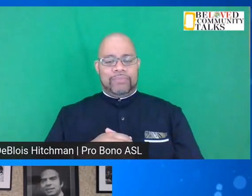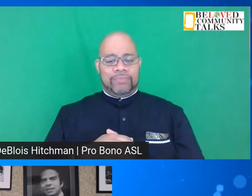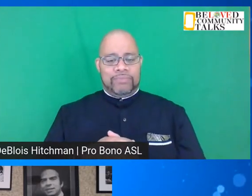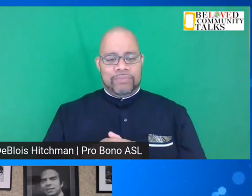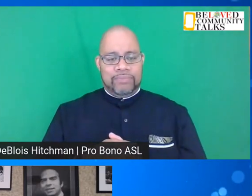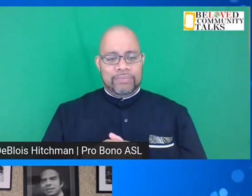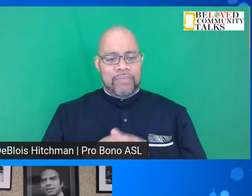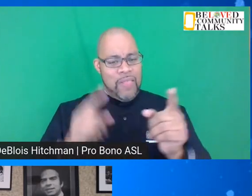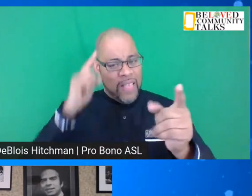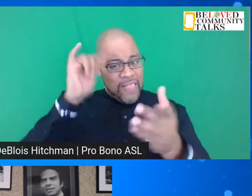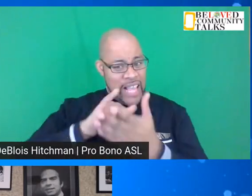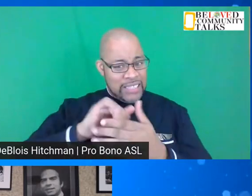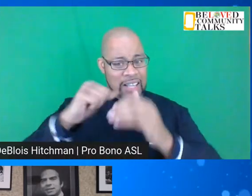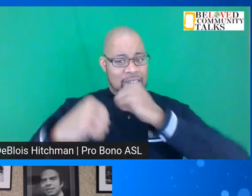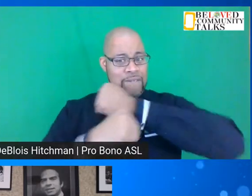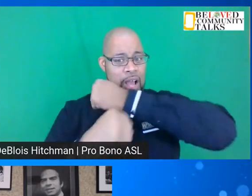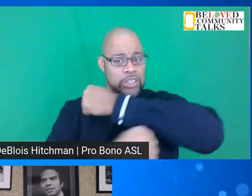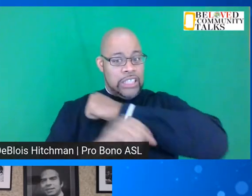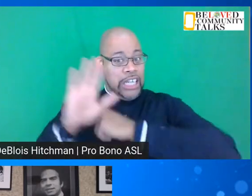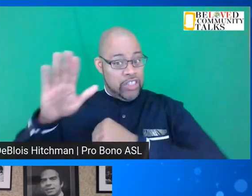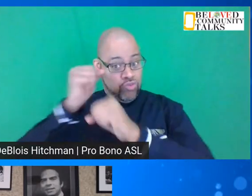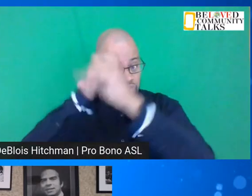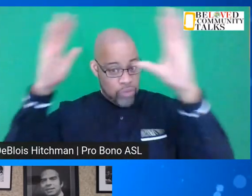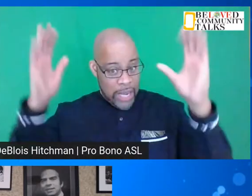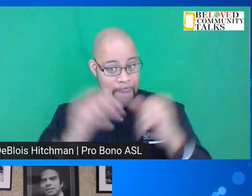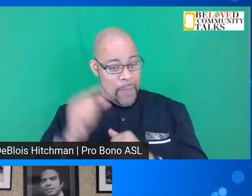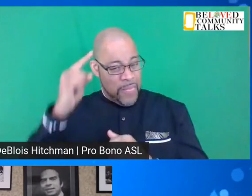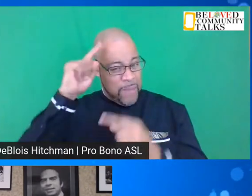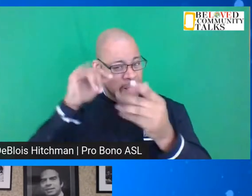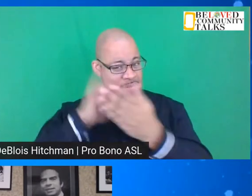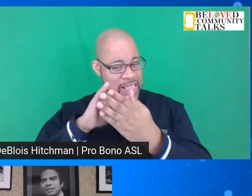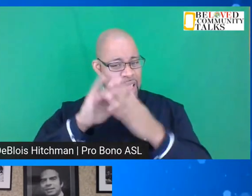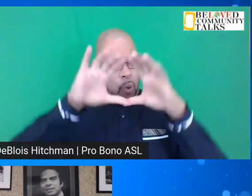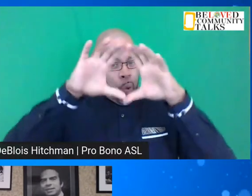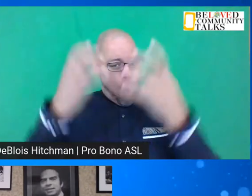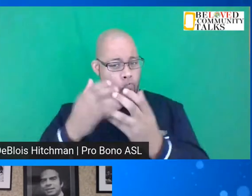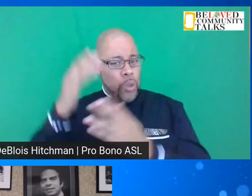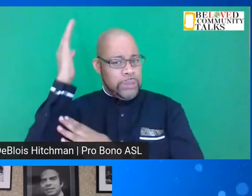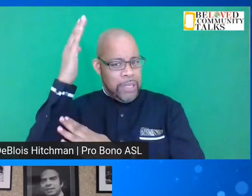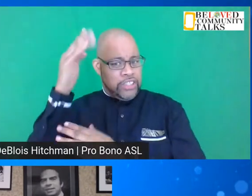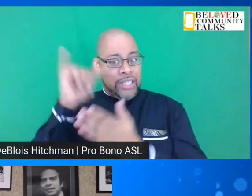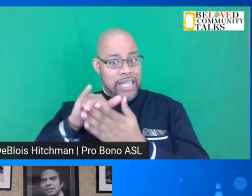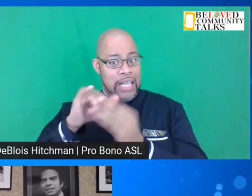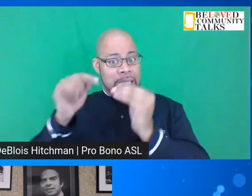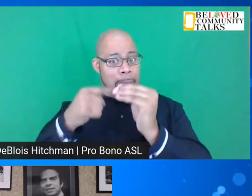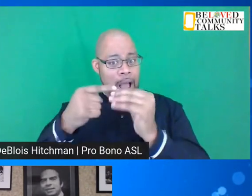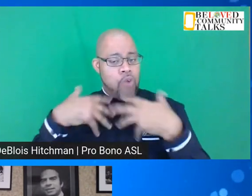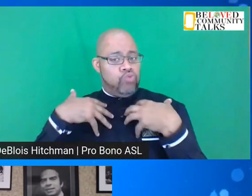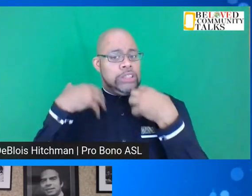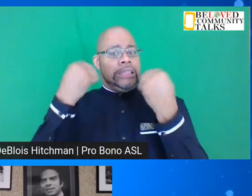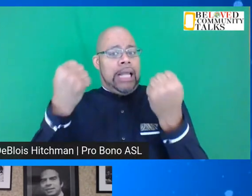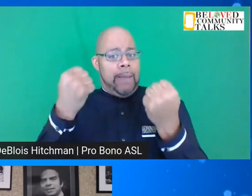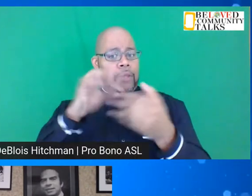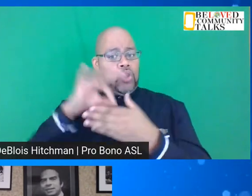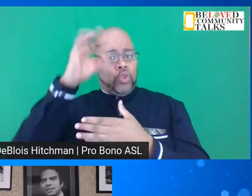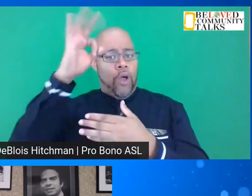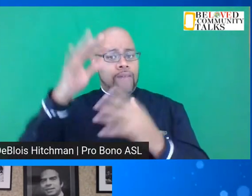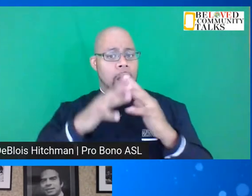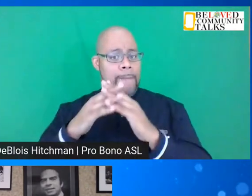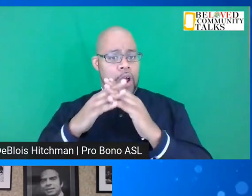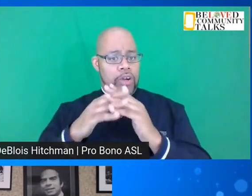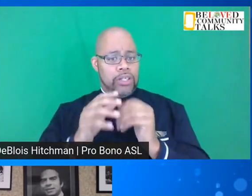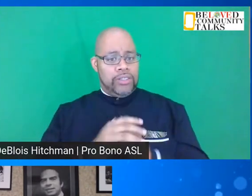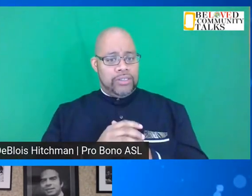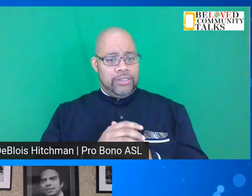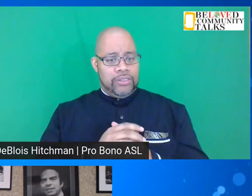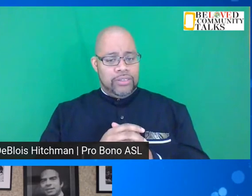Do you think that's the foundation of his dream? When you think about that entire speech, was that about redeeming the soul of America by eradicating